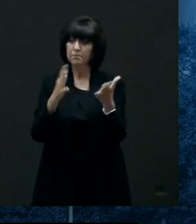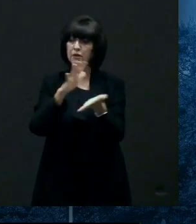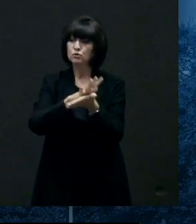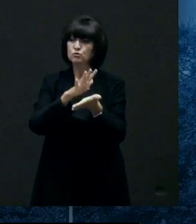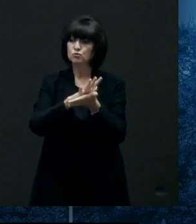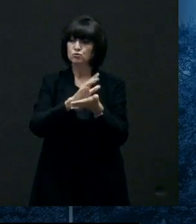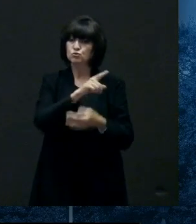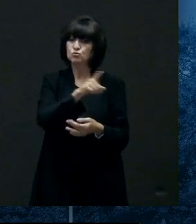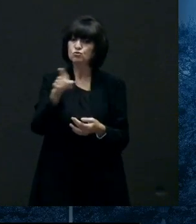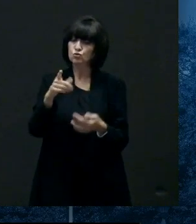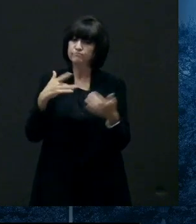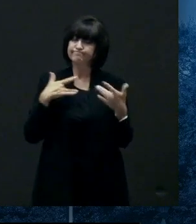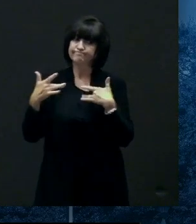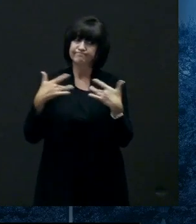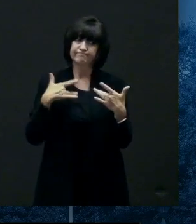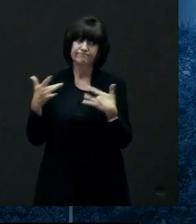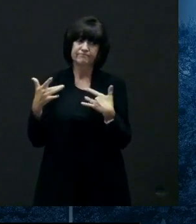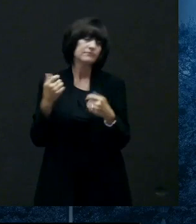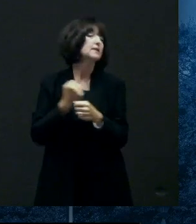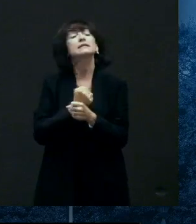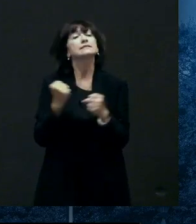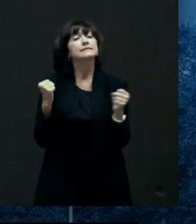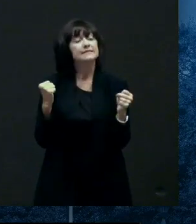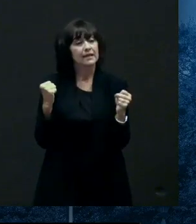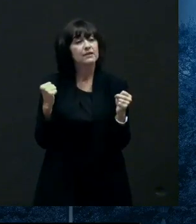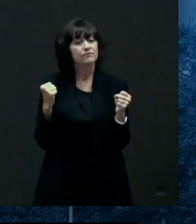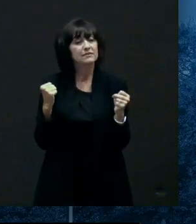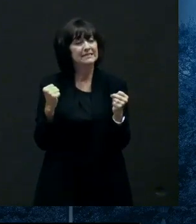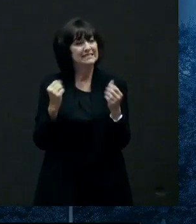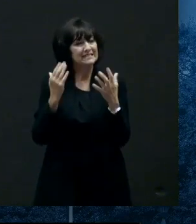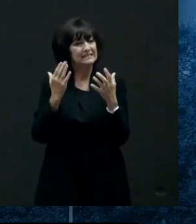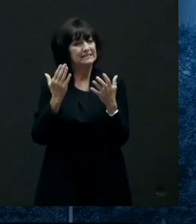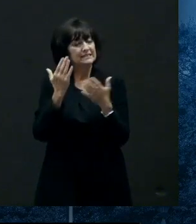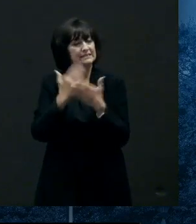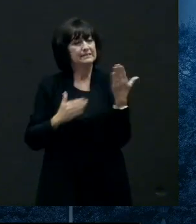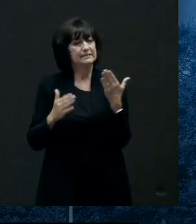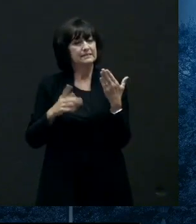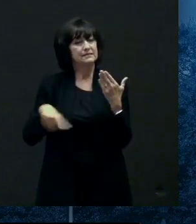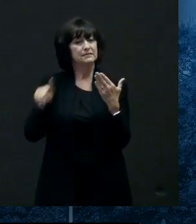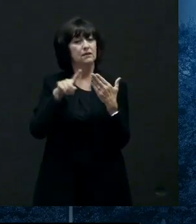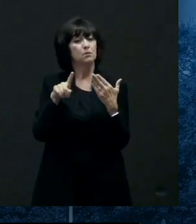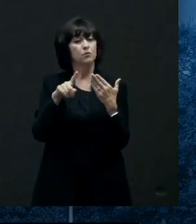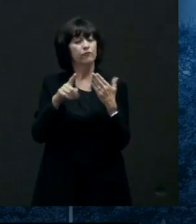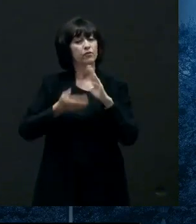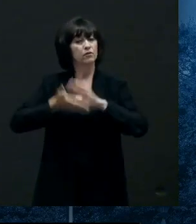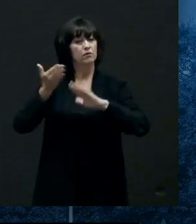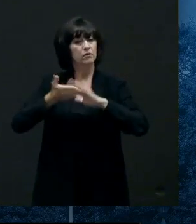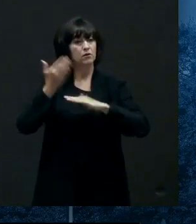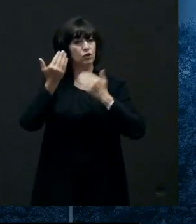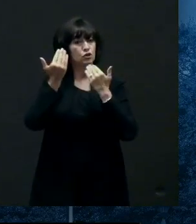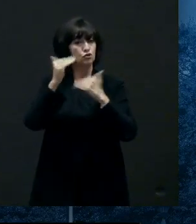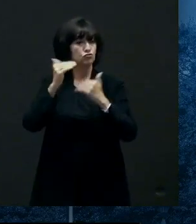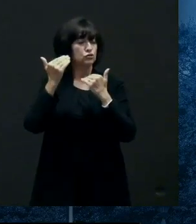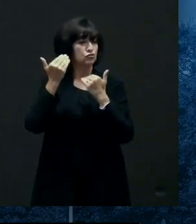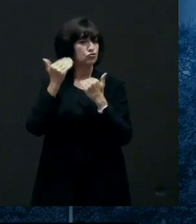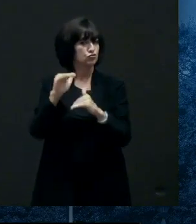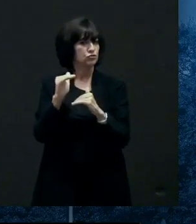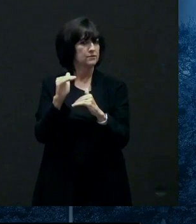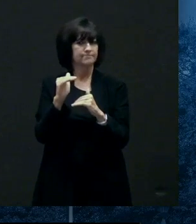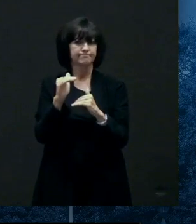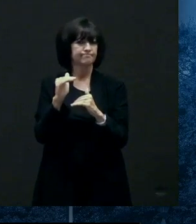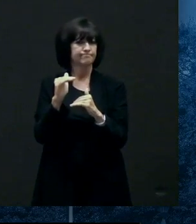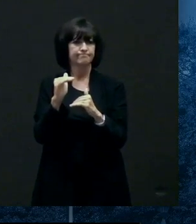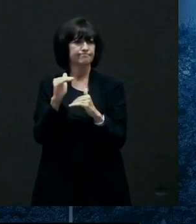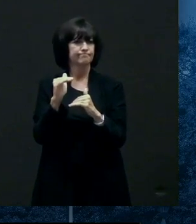over uh safety and some of the restrictions operational restrictions have chosen to